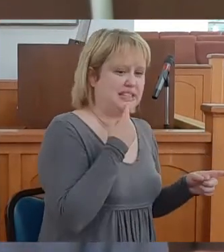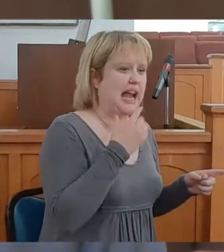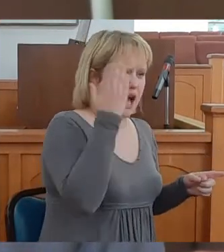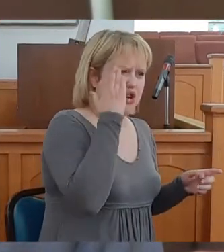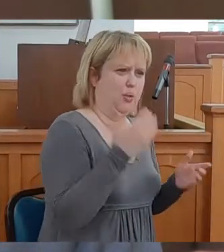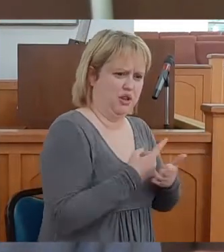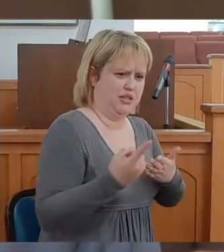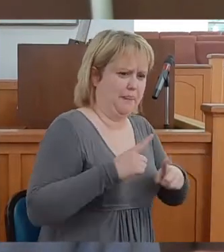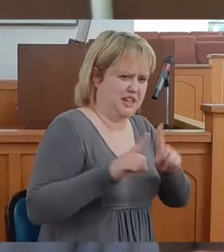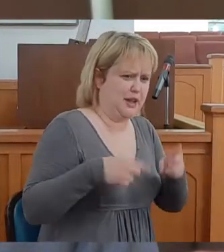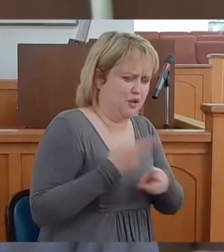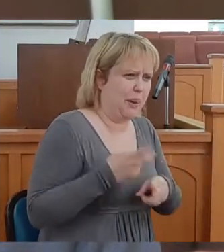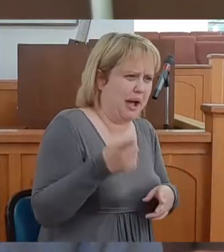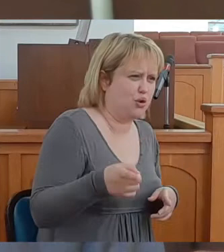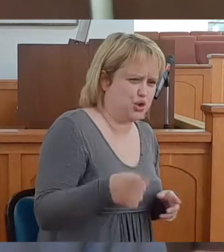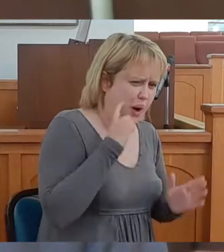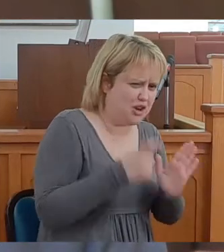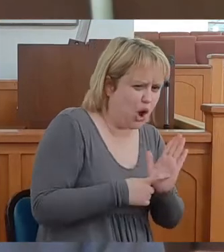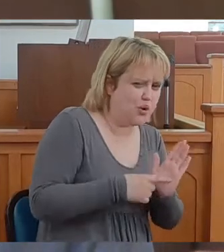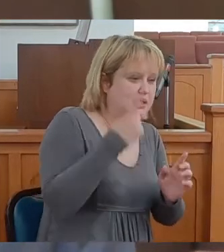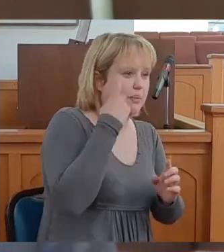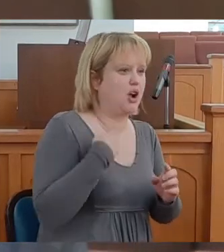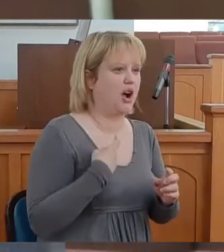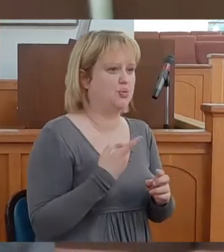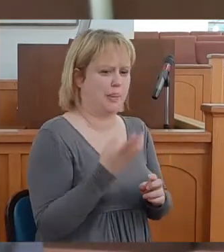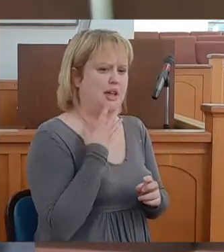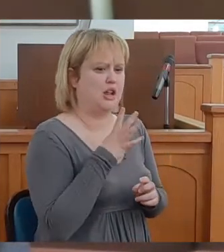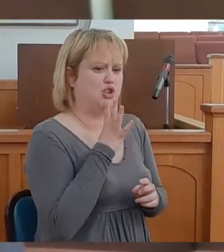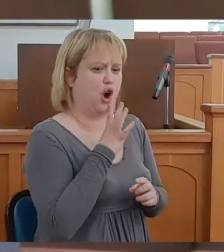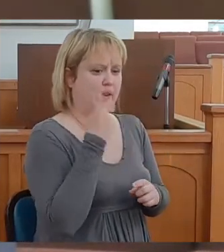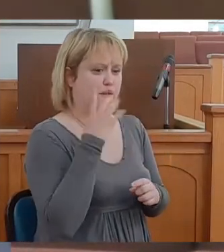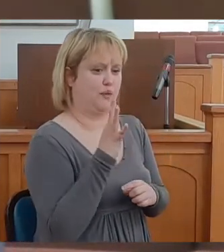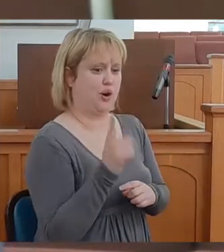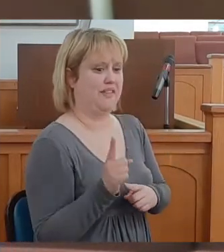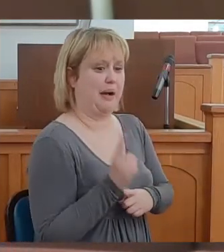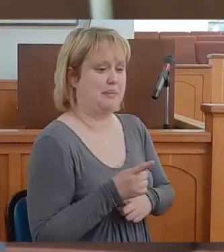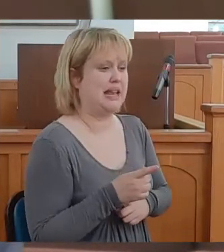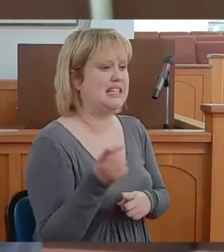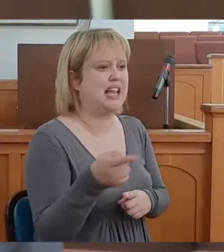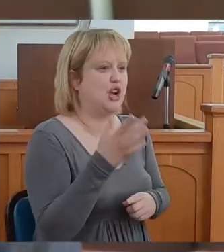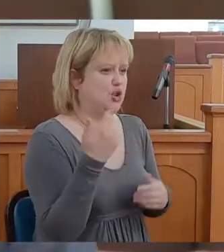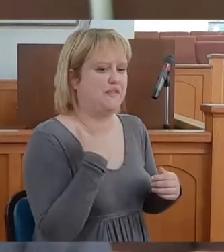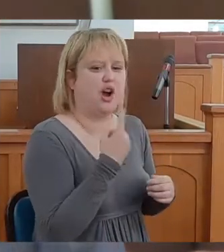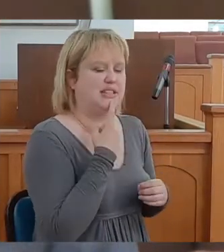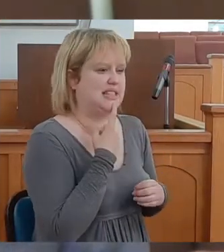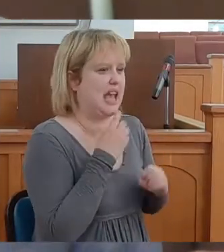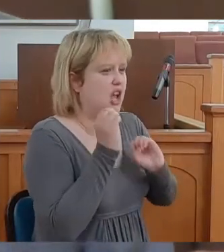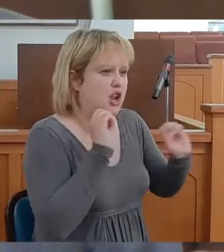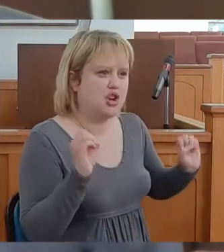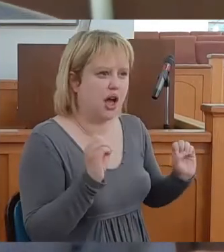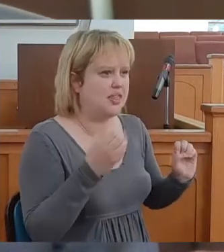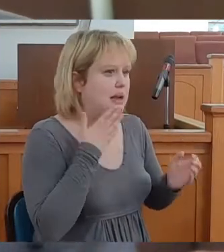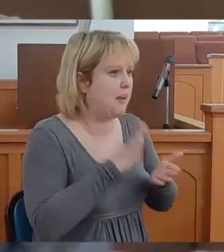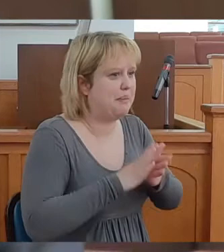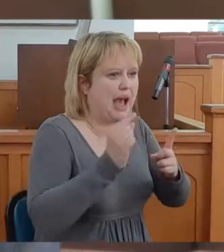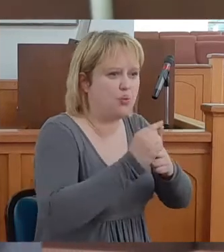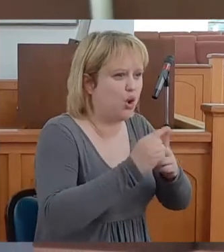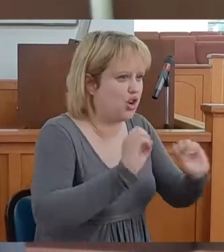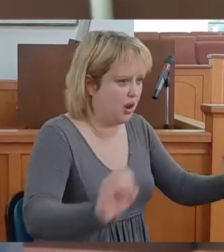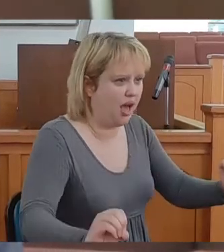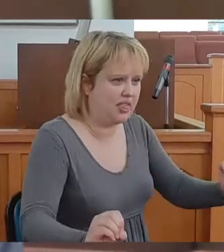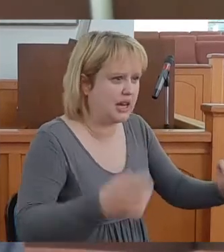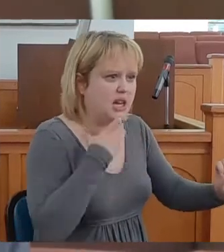I know there's something different about you because we've been talking for 45 minutes, and you have not said one bad word.